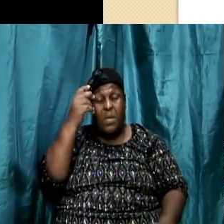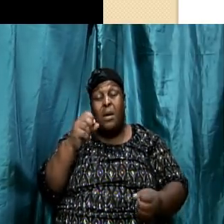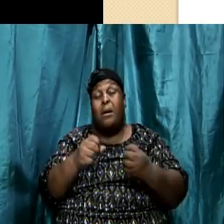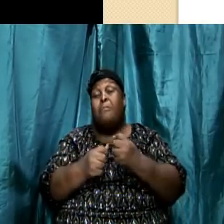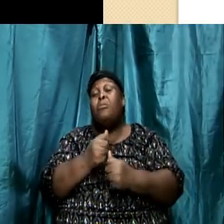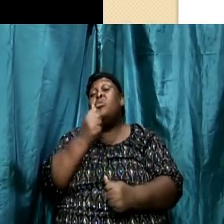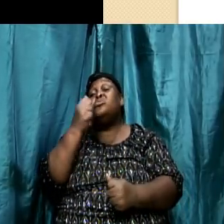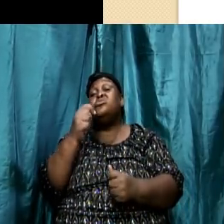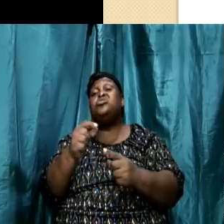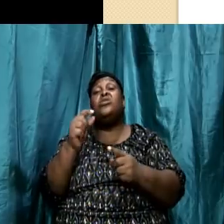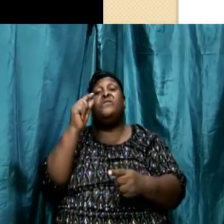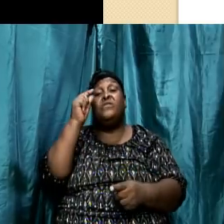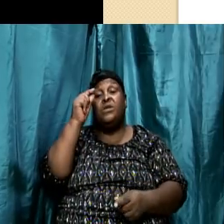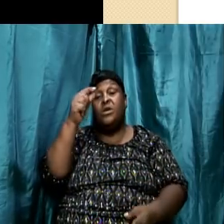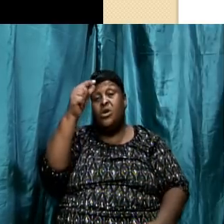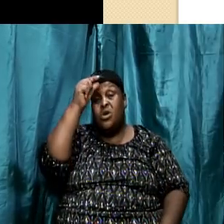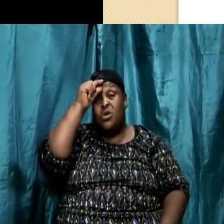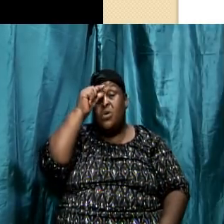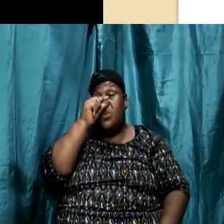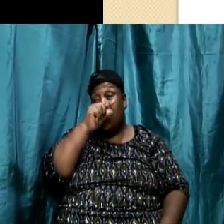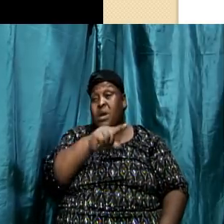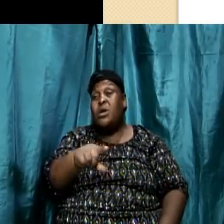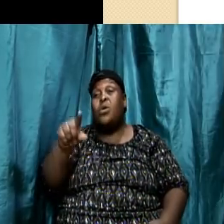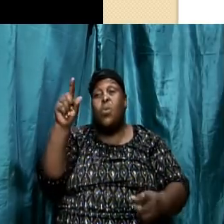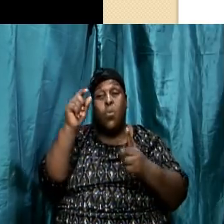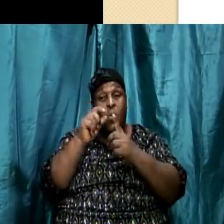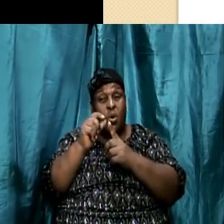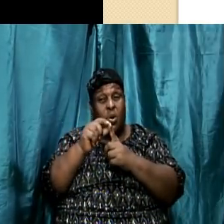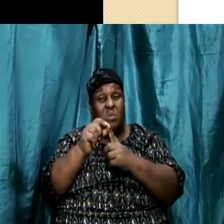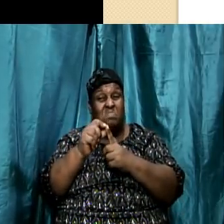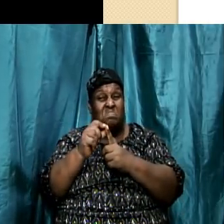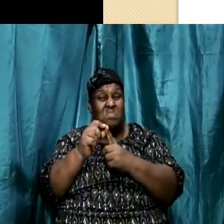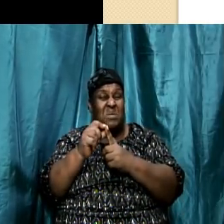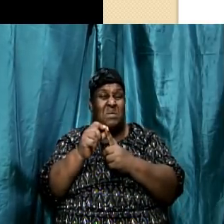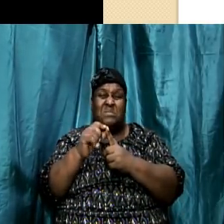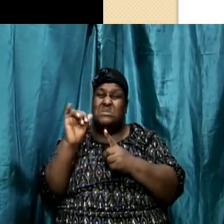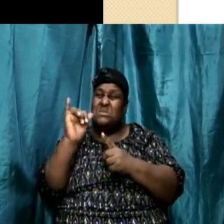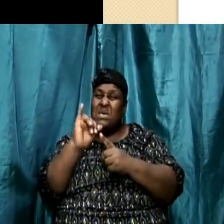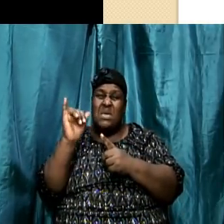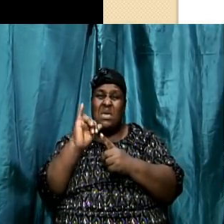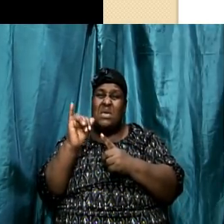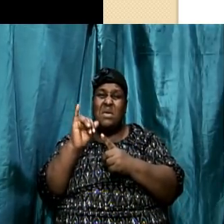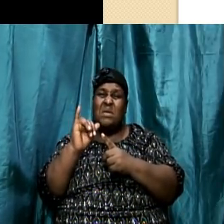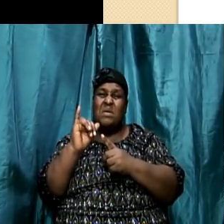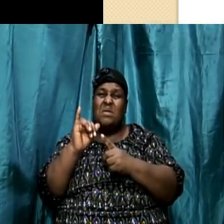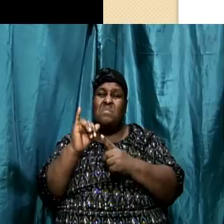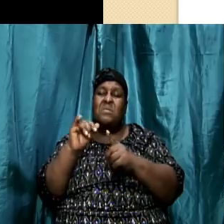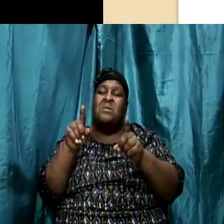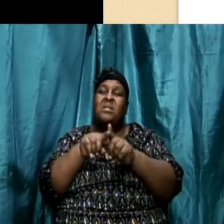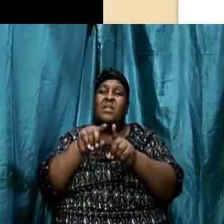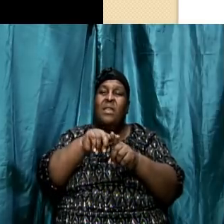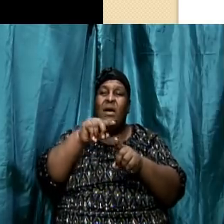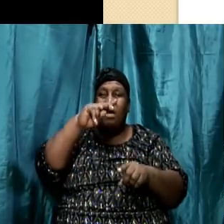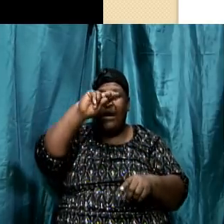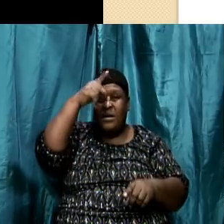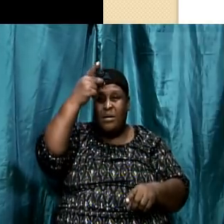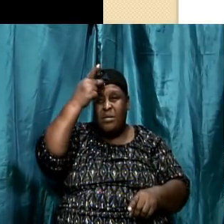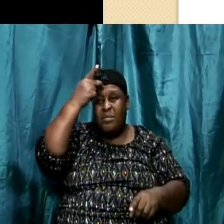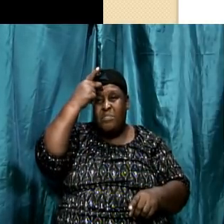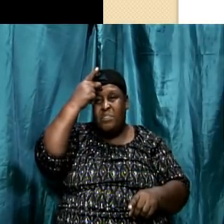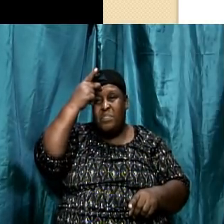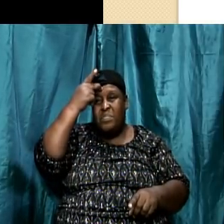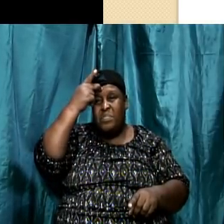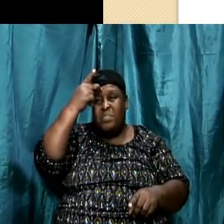that were used in Hebrew are unique to the book of Hebrew and Paul have a way of addressing his epistles. Paul a servant of Jesus